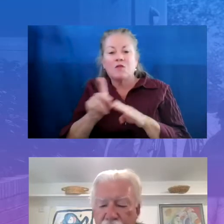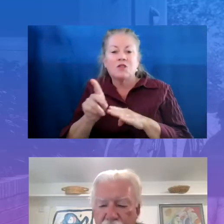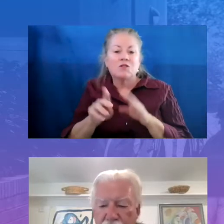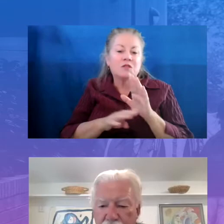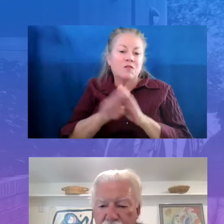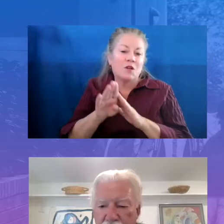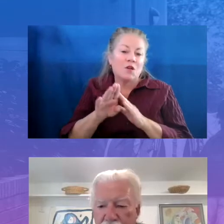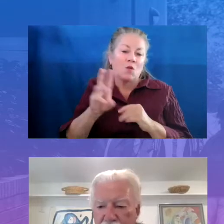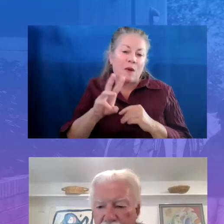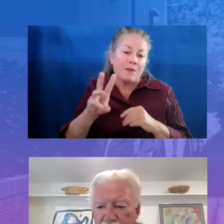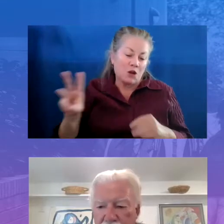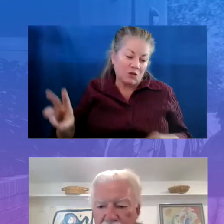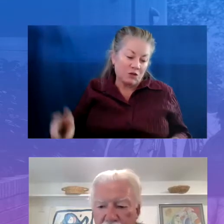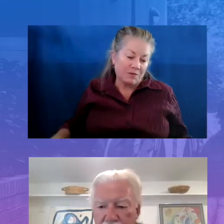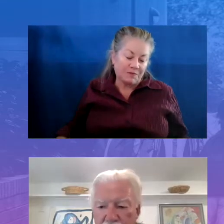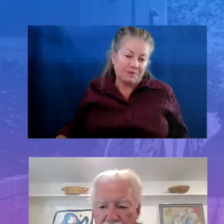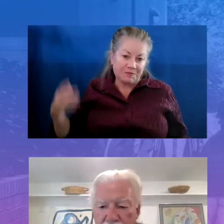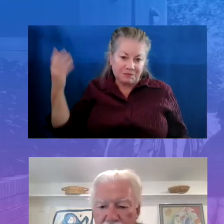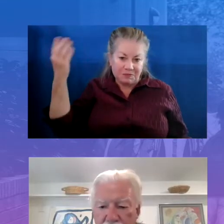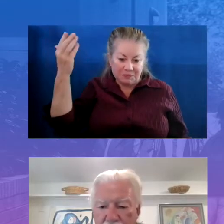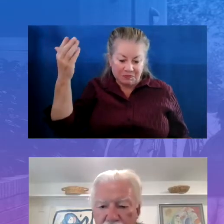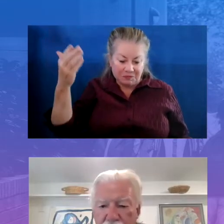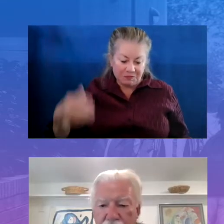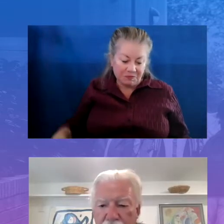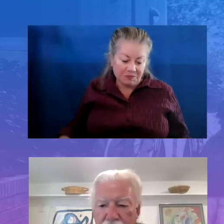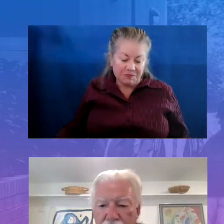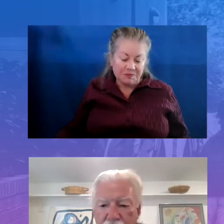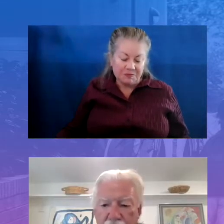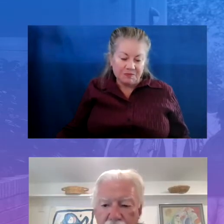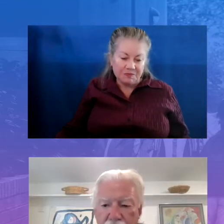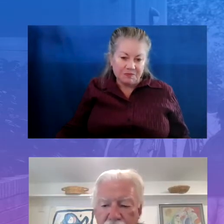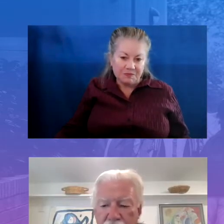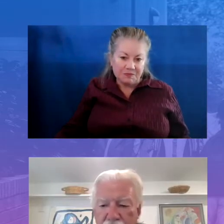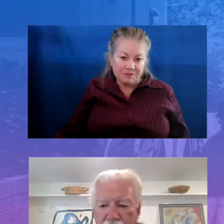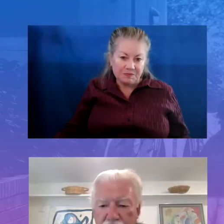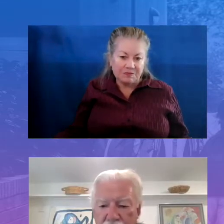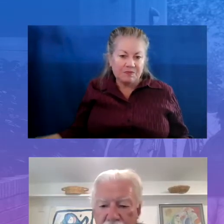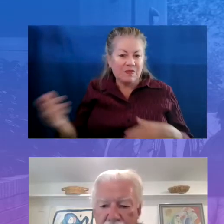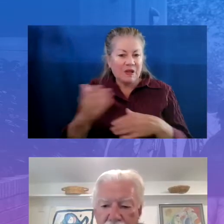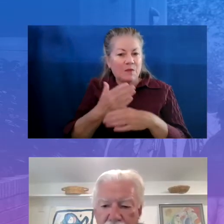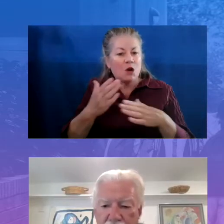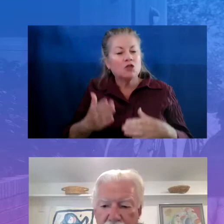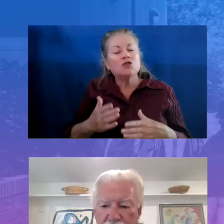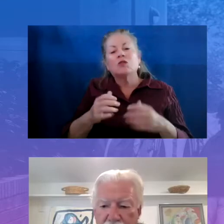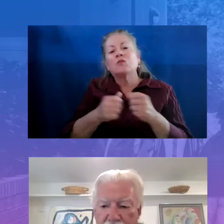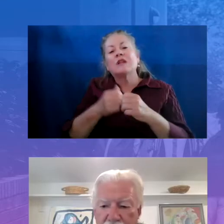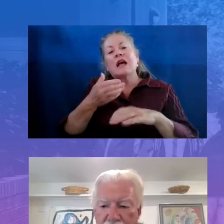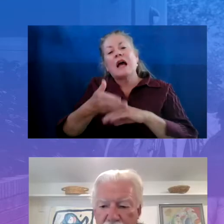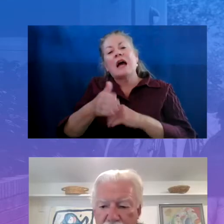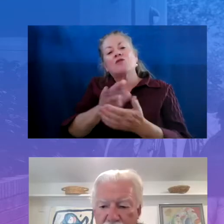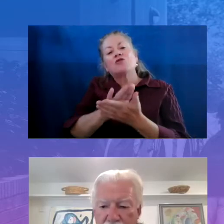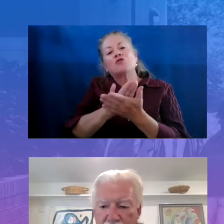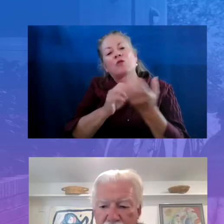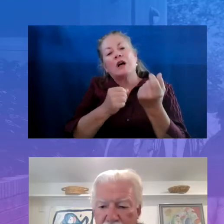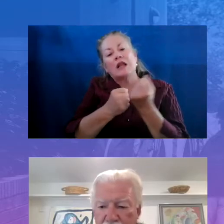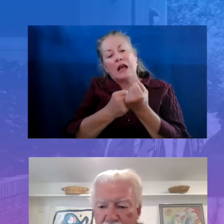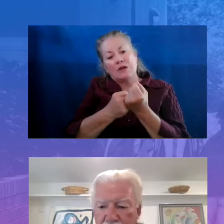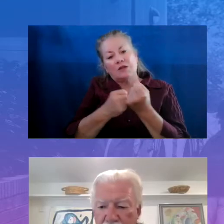And also with that partnership with the South Carolina After-School Alliance, we've also partnered with, let's see,